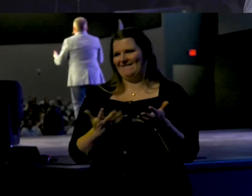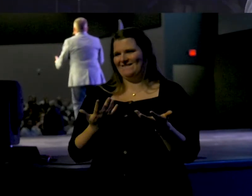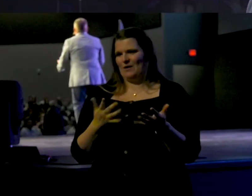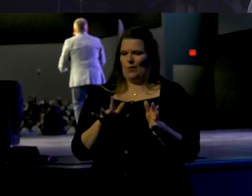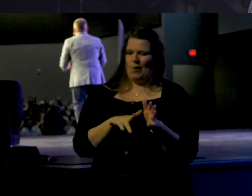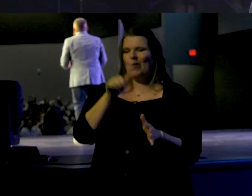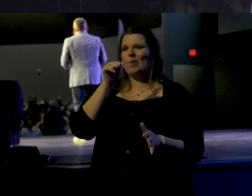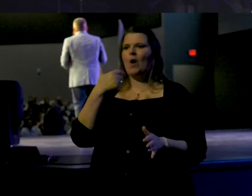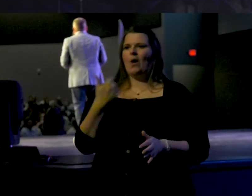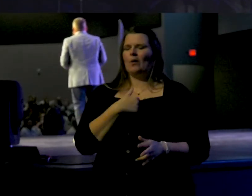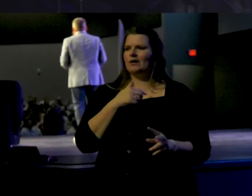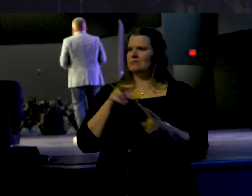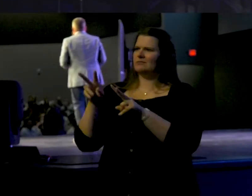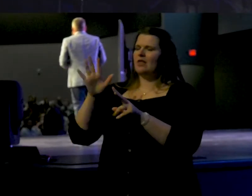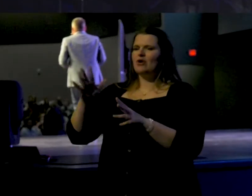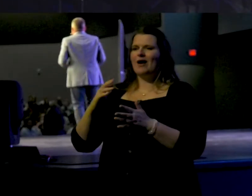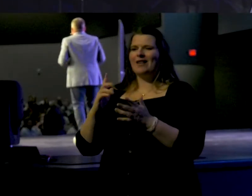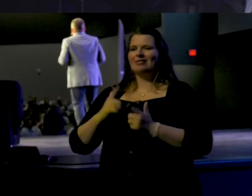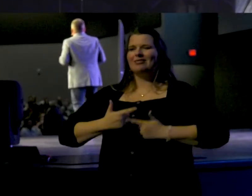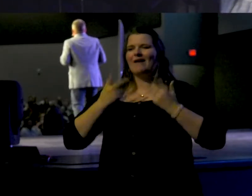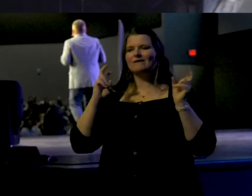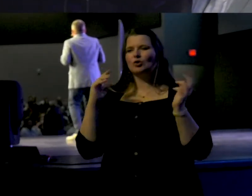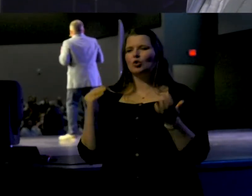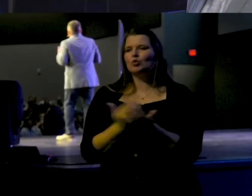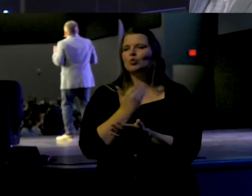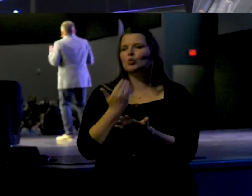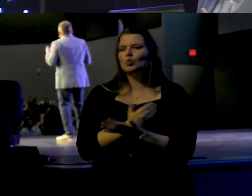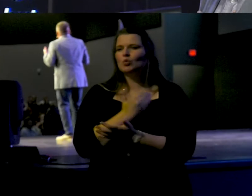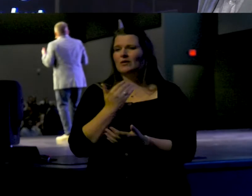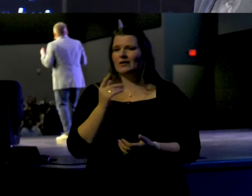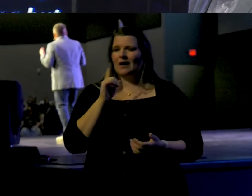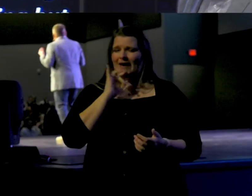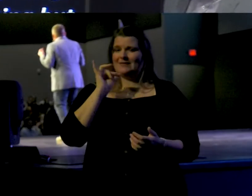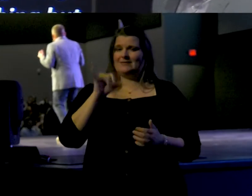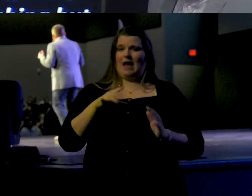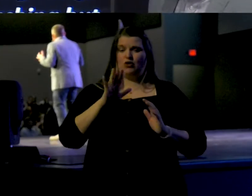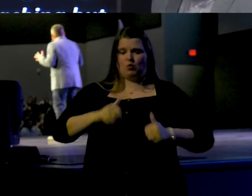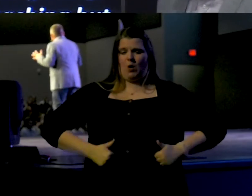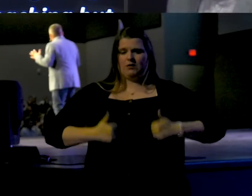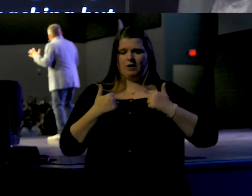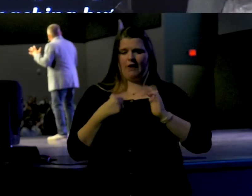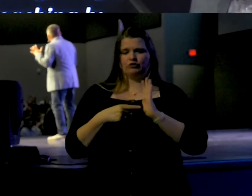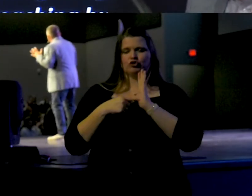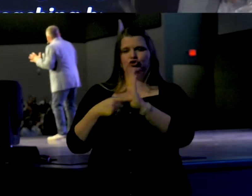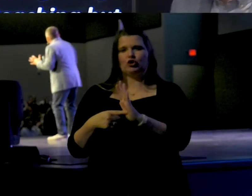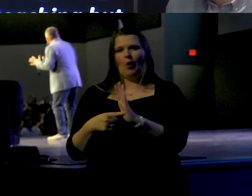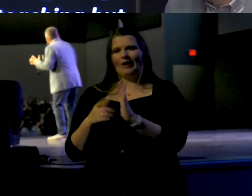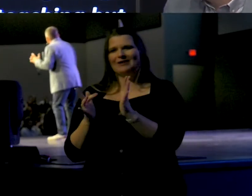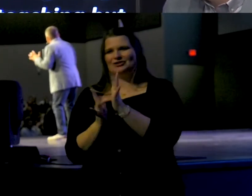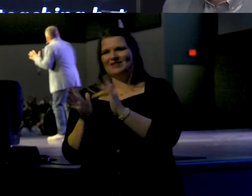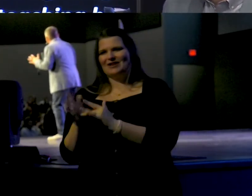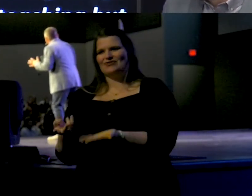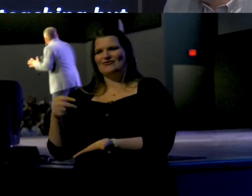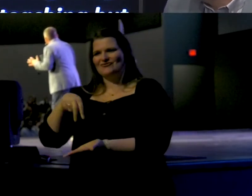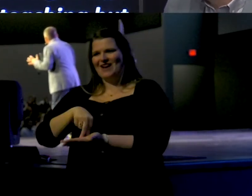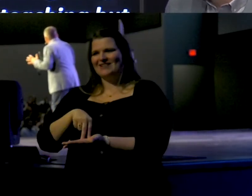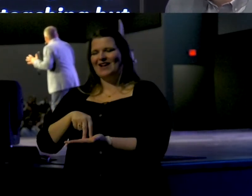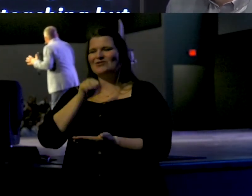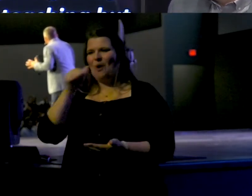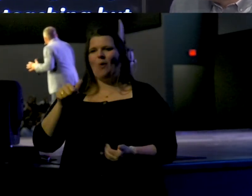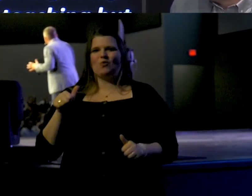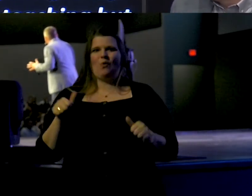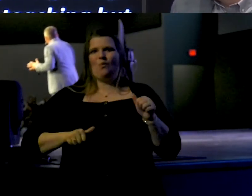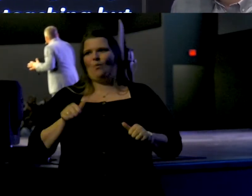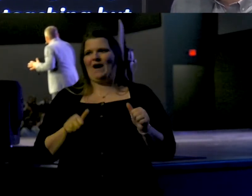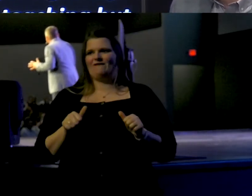newness about their life, and is that a reflection of the resurrection. Don't waver